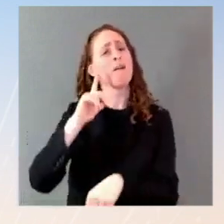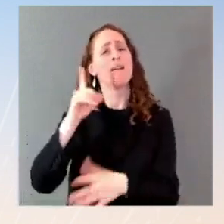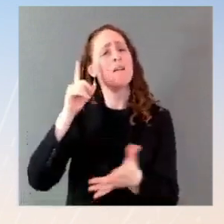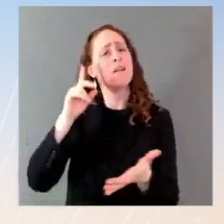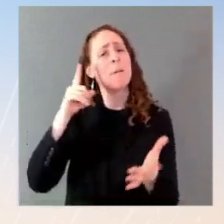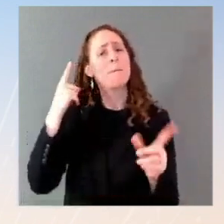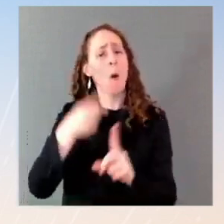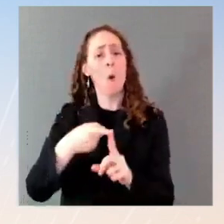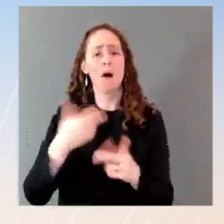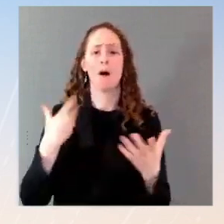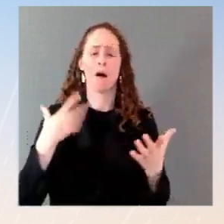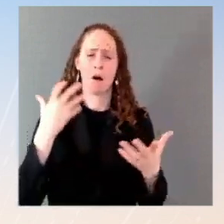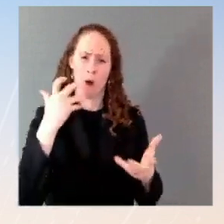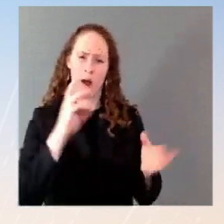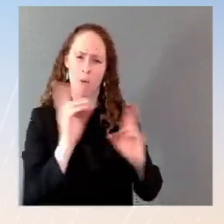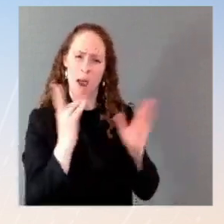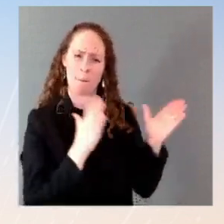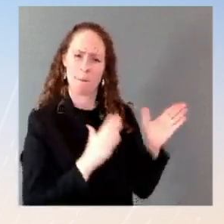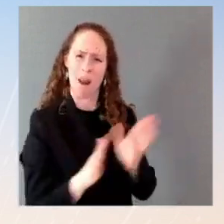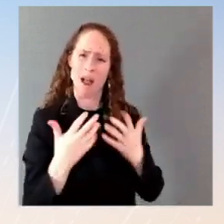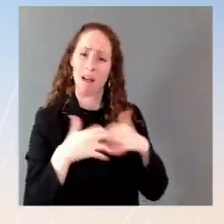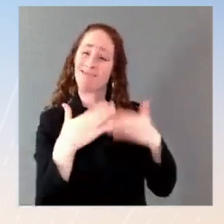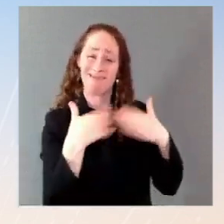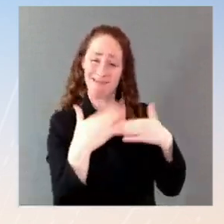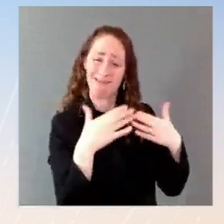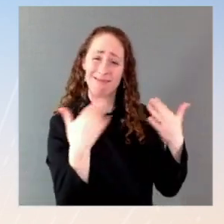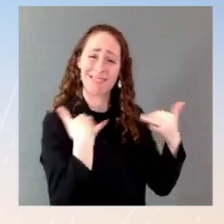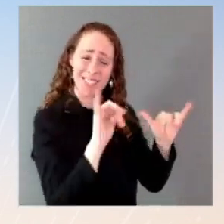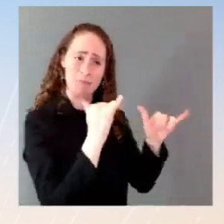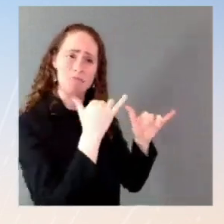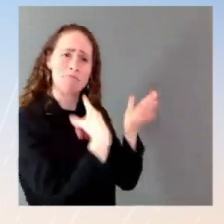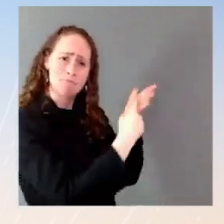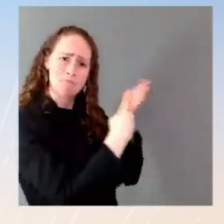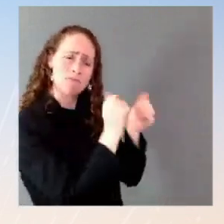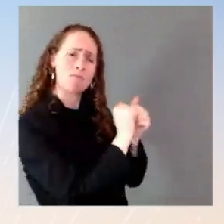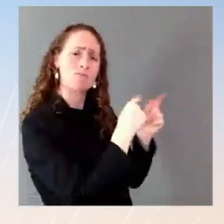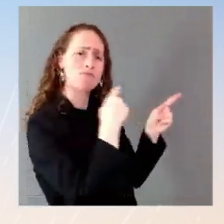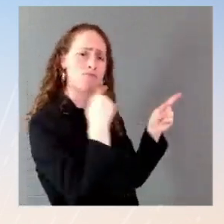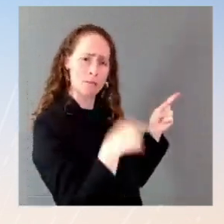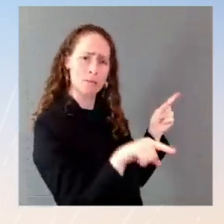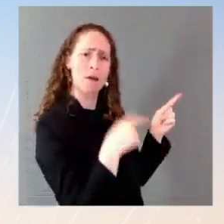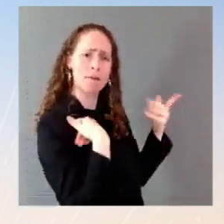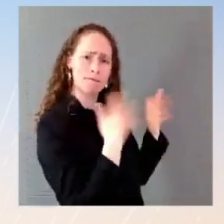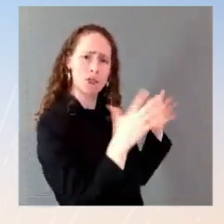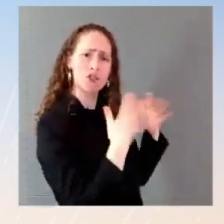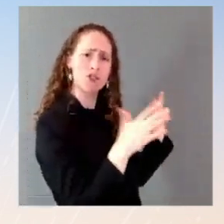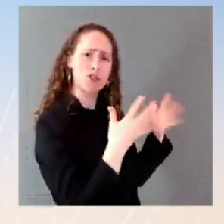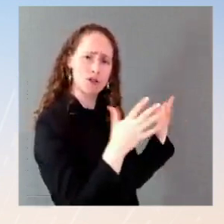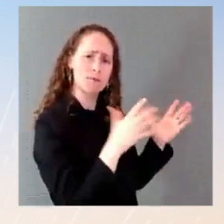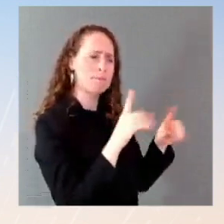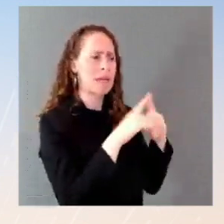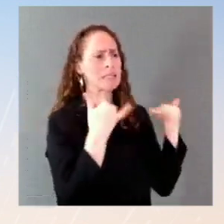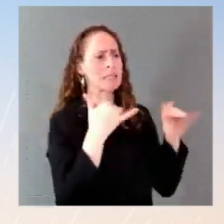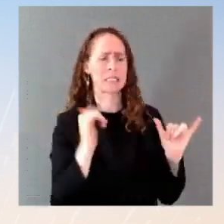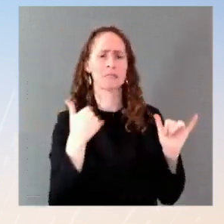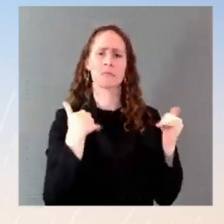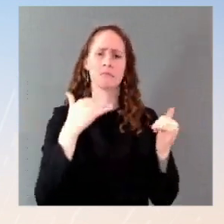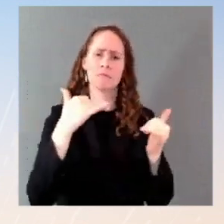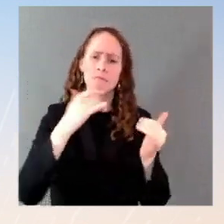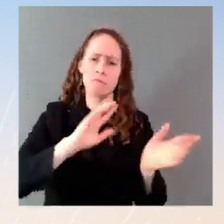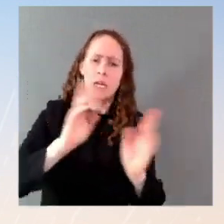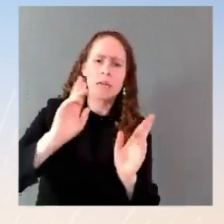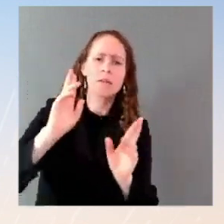page. There's a lot of work to do in the days ahead. As we pursue diplomatic channels, we will also prepare for all